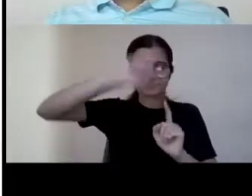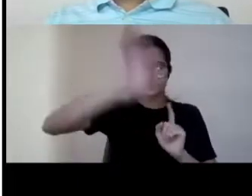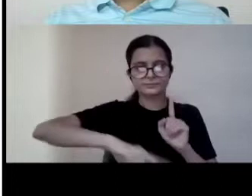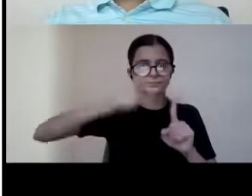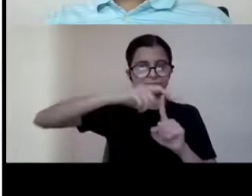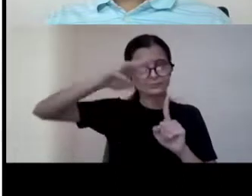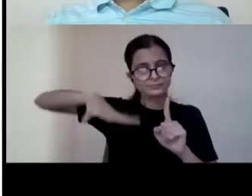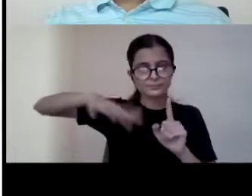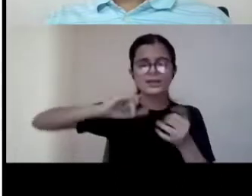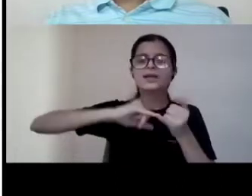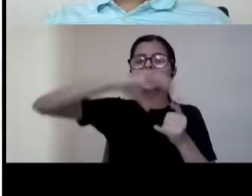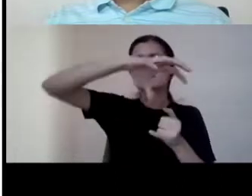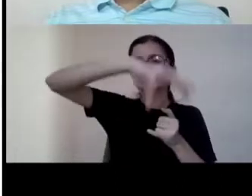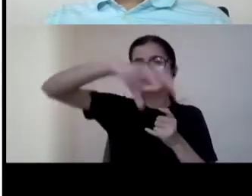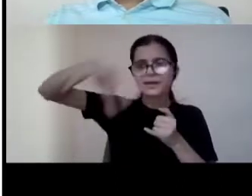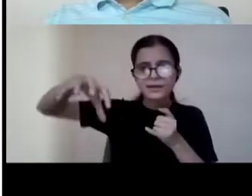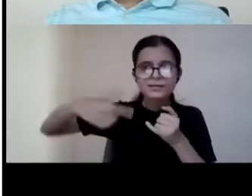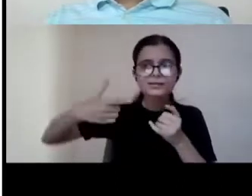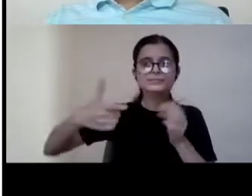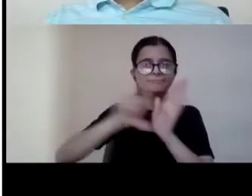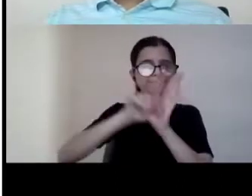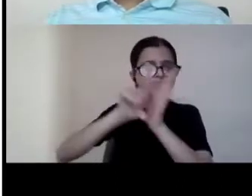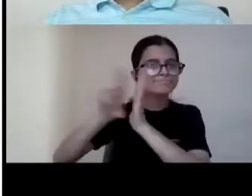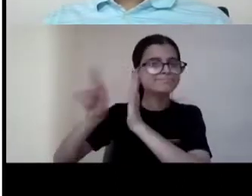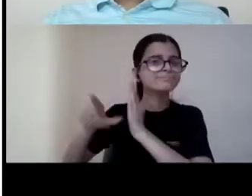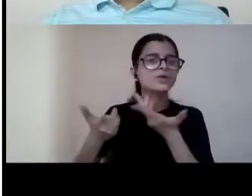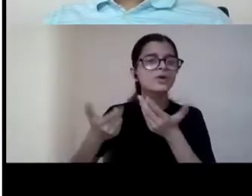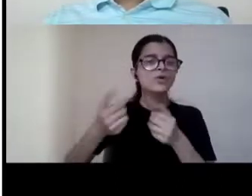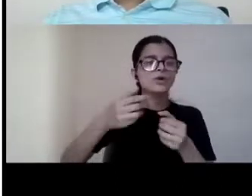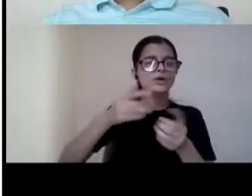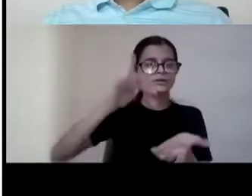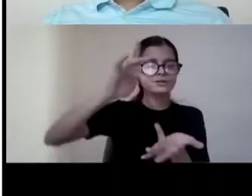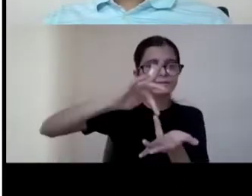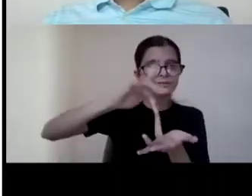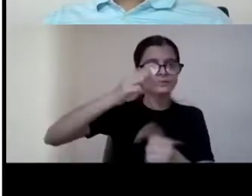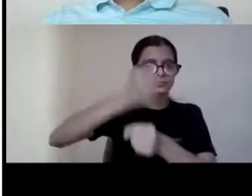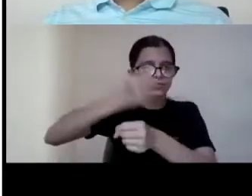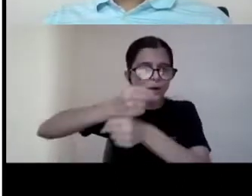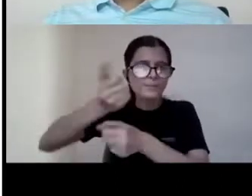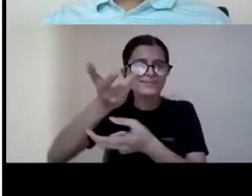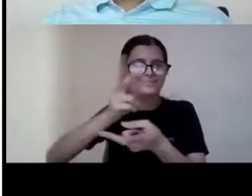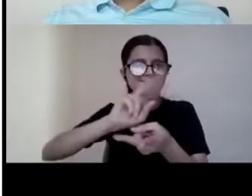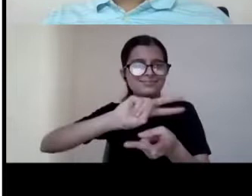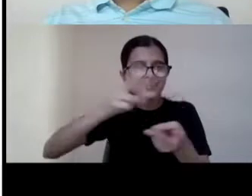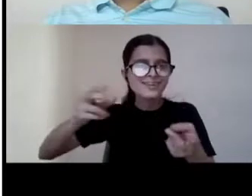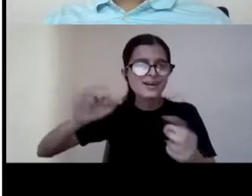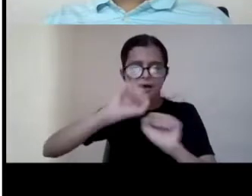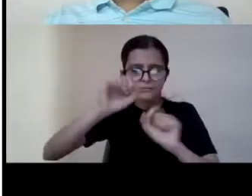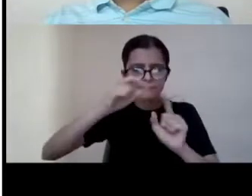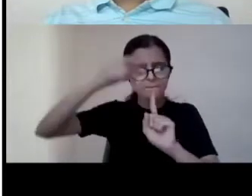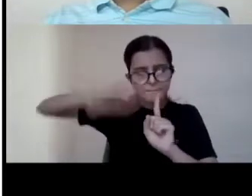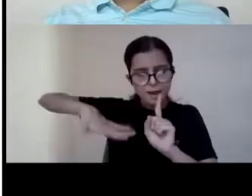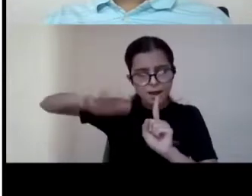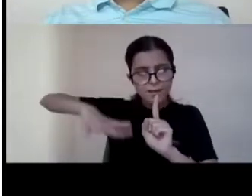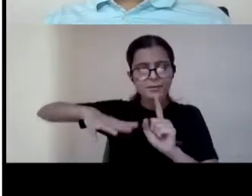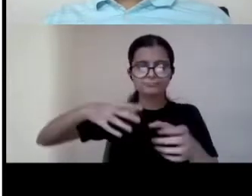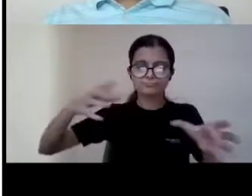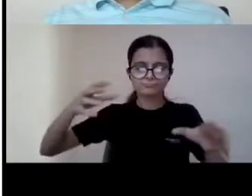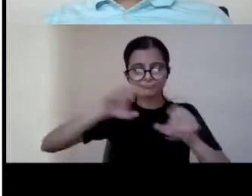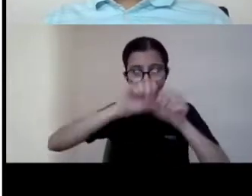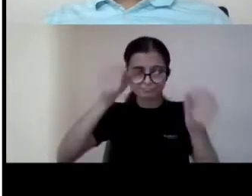state legislature and then a central government uh federal you know parliament structure here